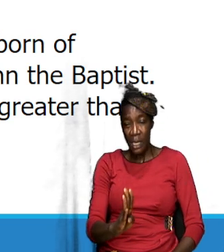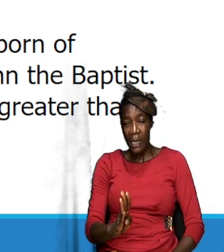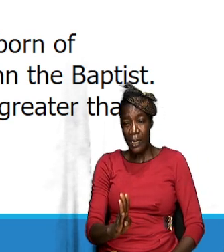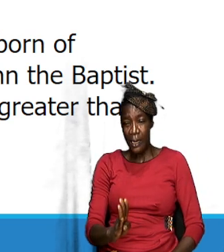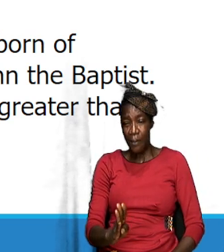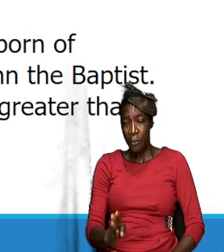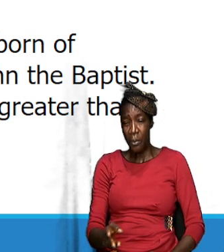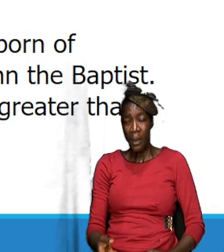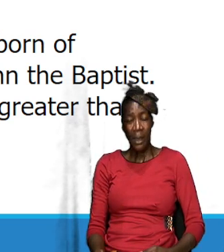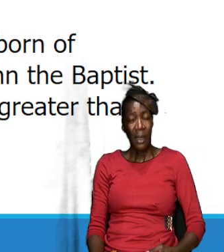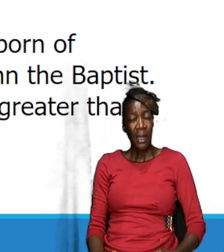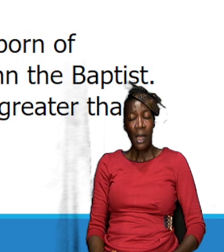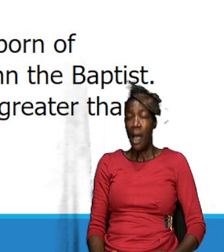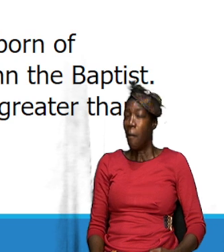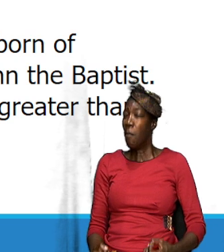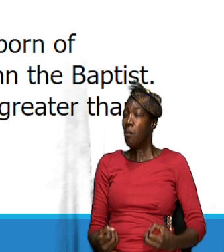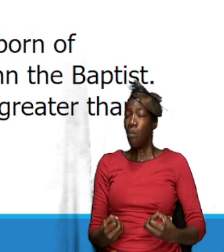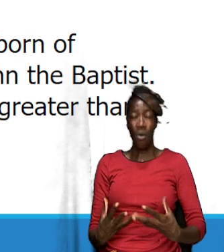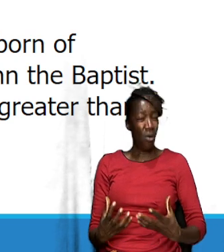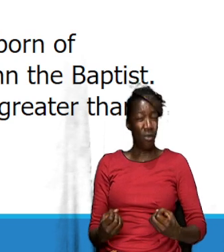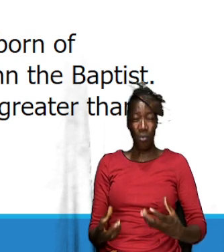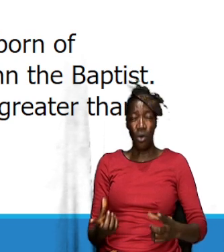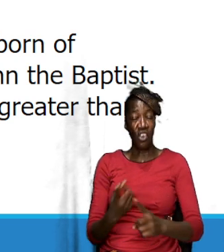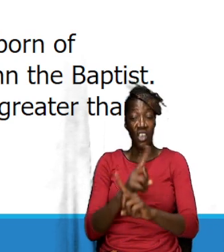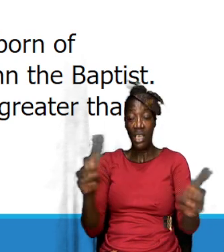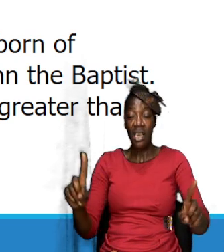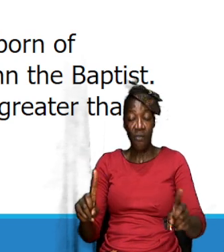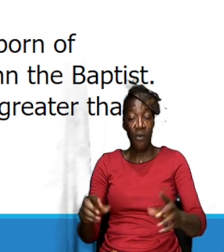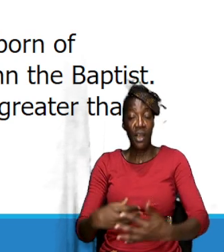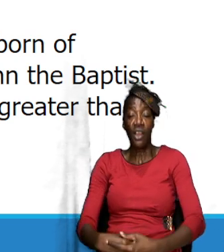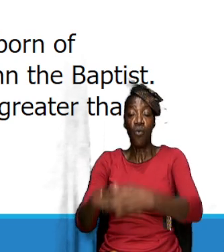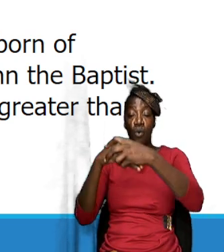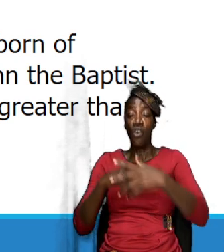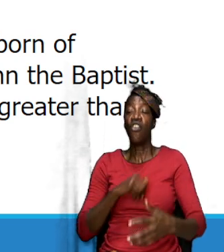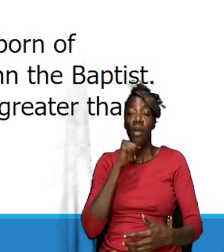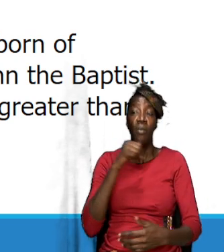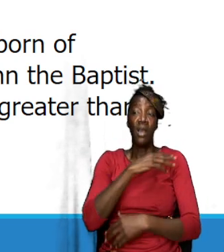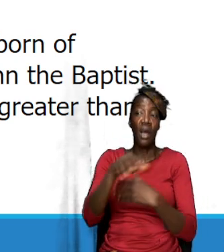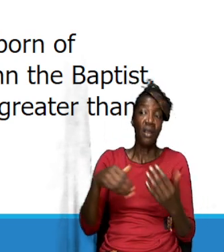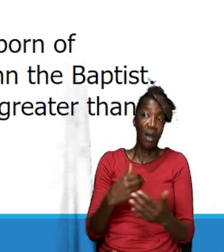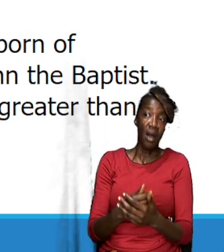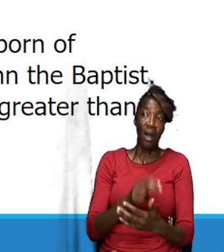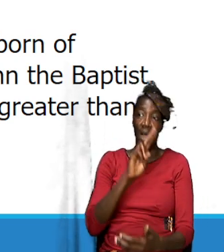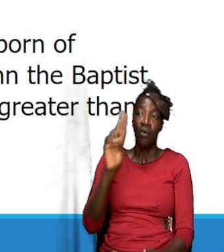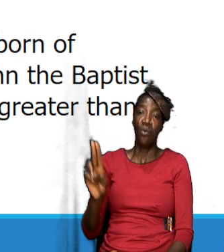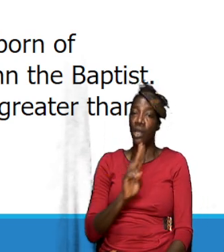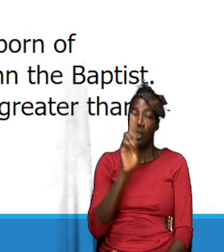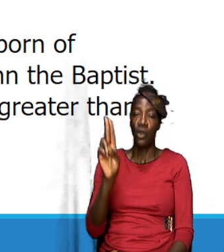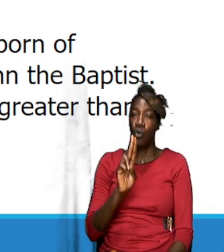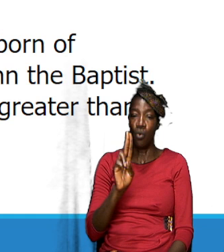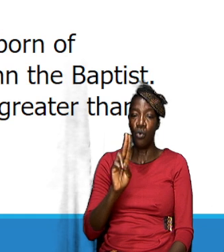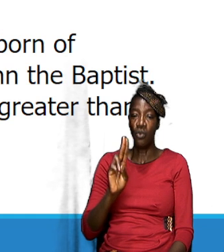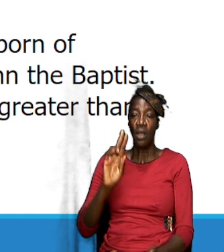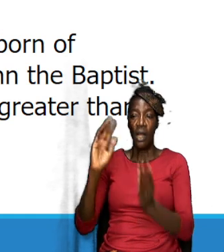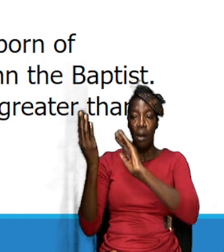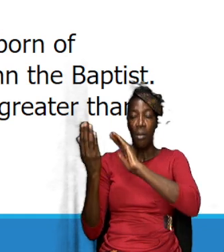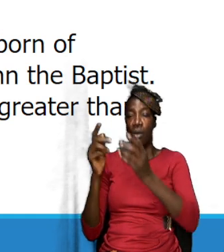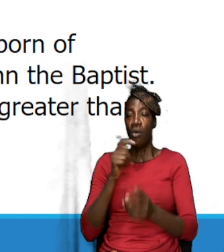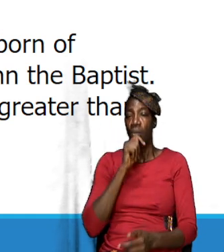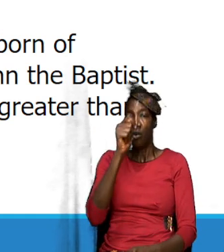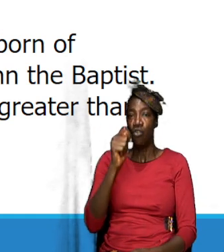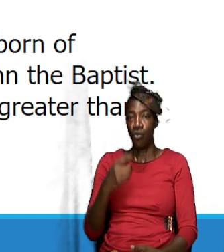extraordinary in worship but it's not all of us will utilize and actually become a true